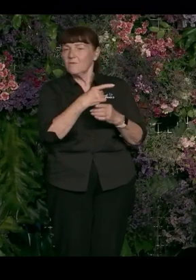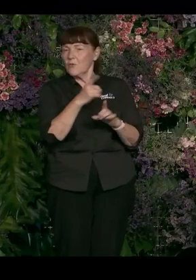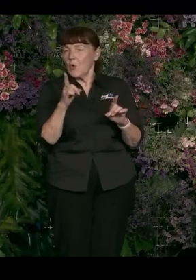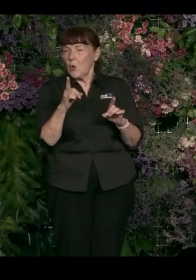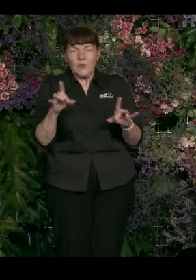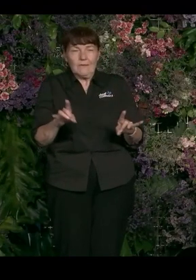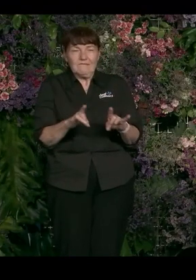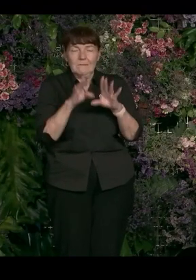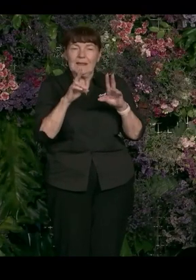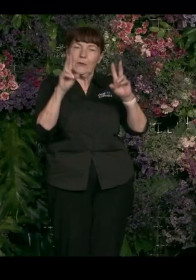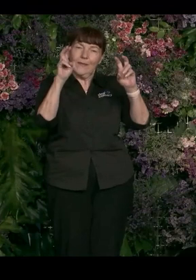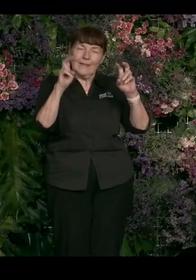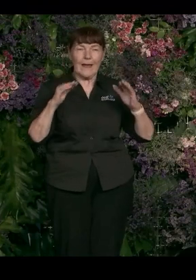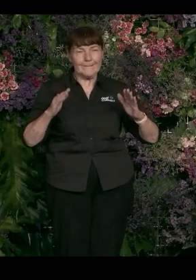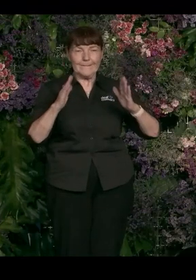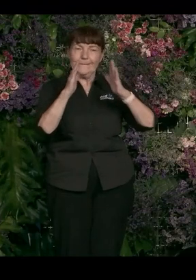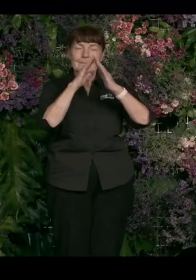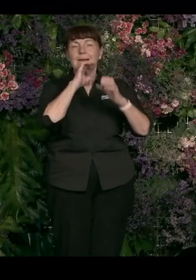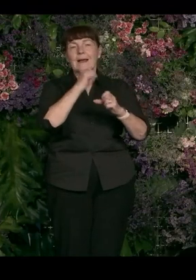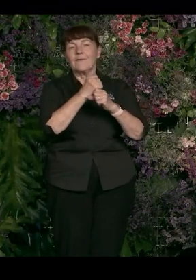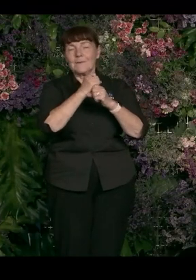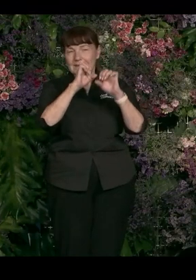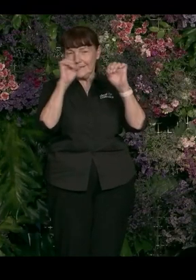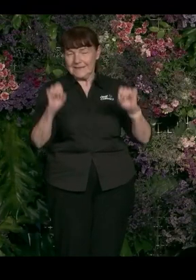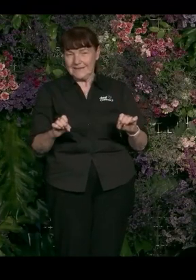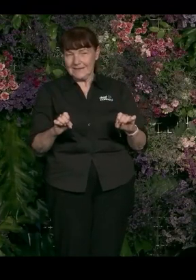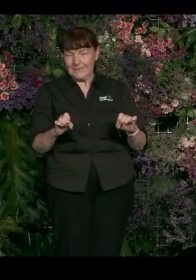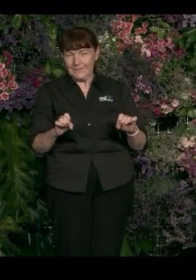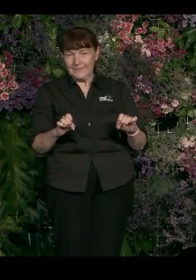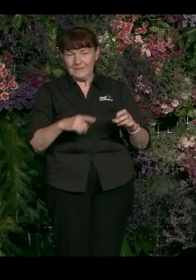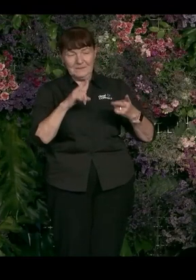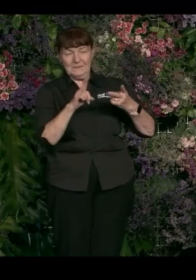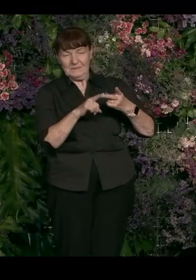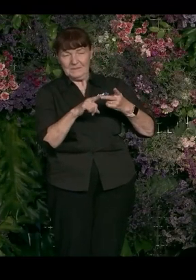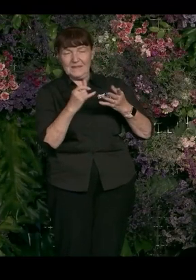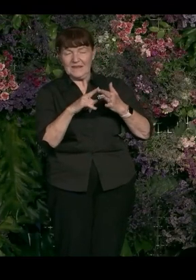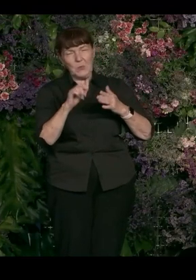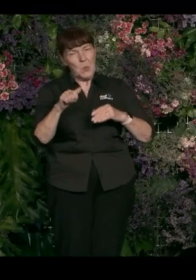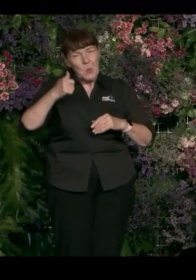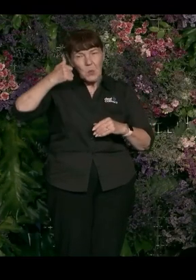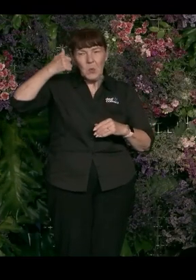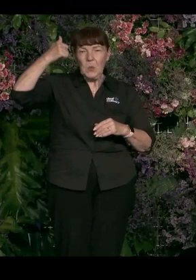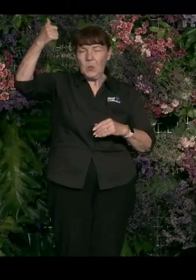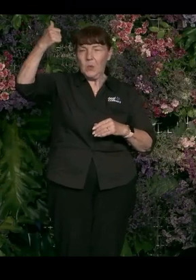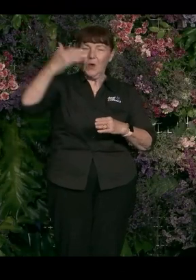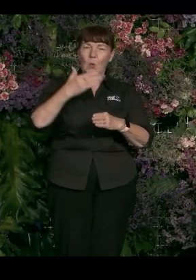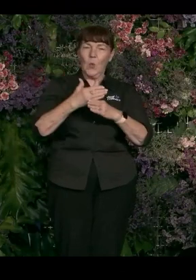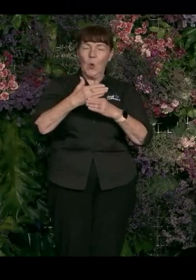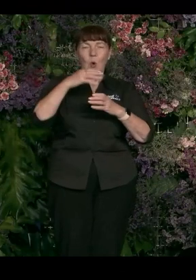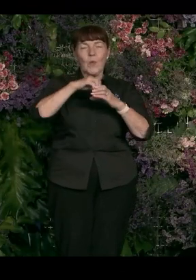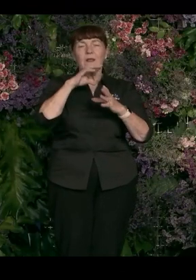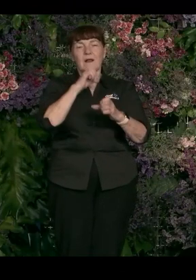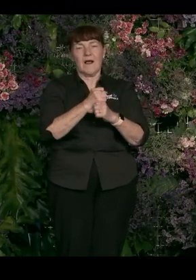aren't familiar with our hierarchical government system, Deputy Secretary is a very senior position within the government.